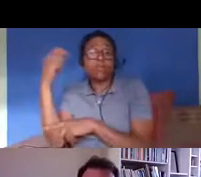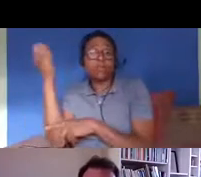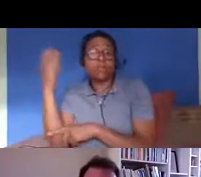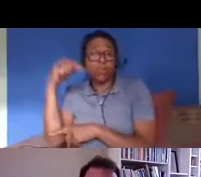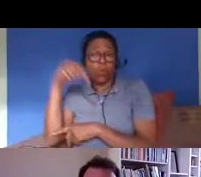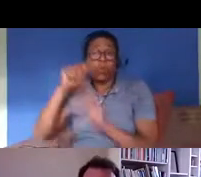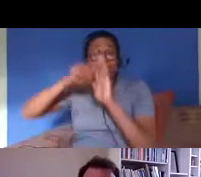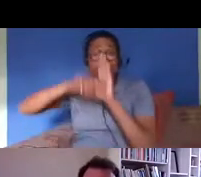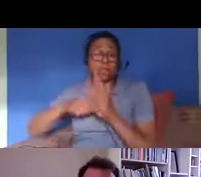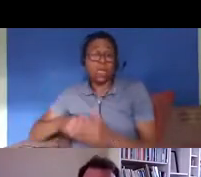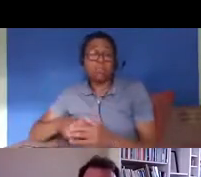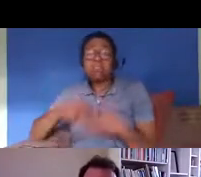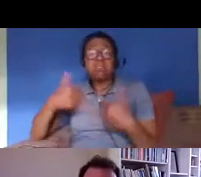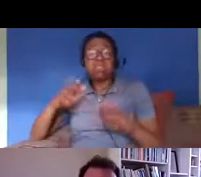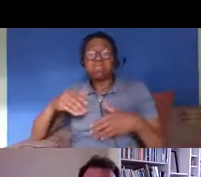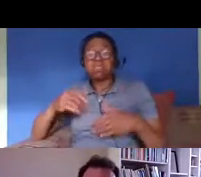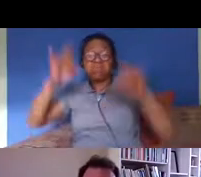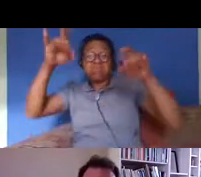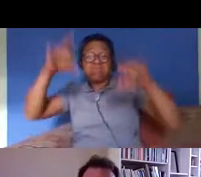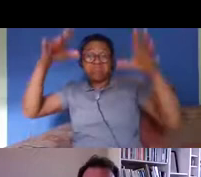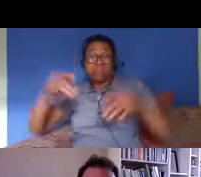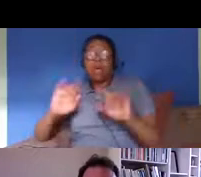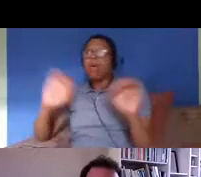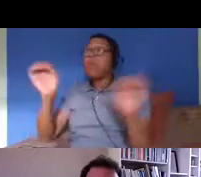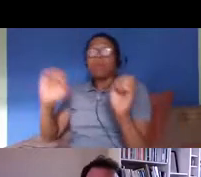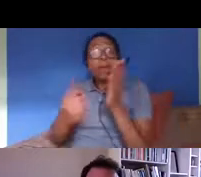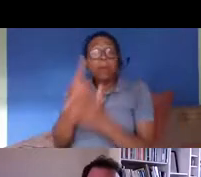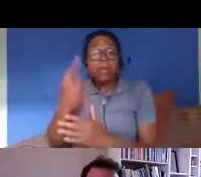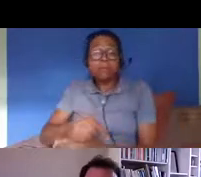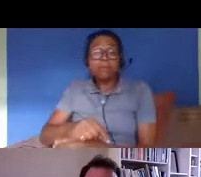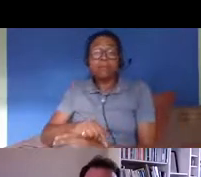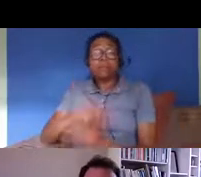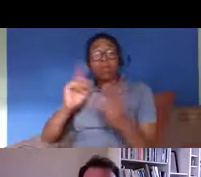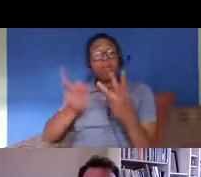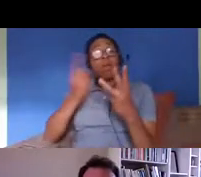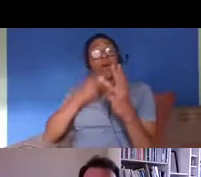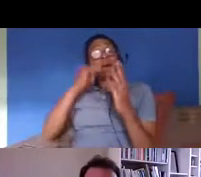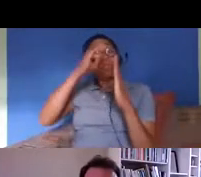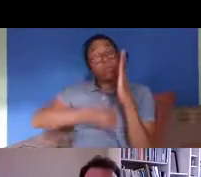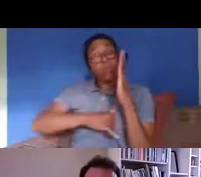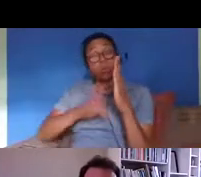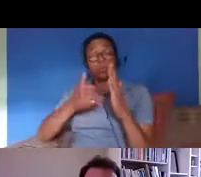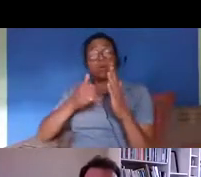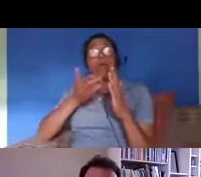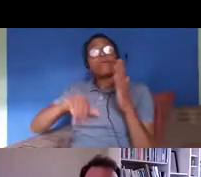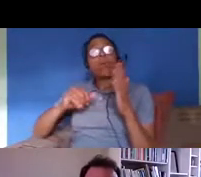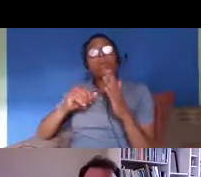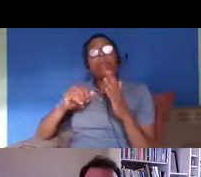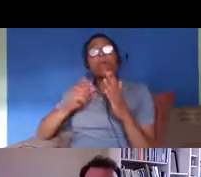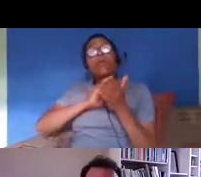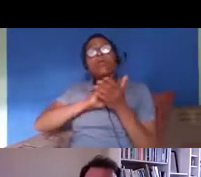simply been um just just ignored so just nothing being done and then there was another national audit office report just two weeks ago